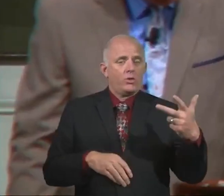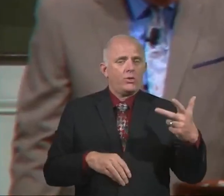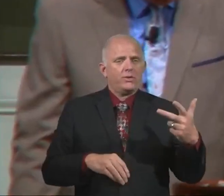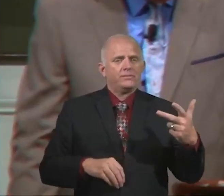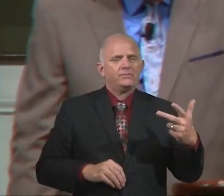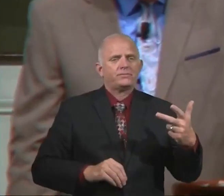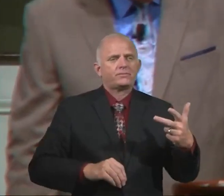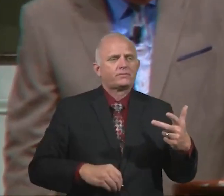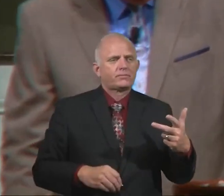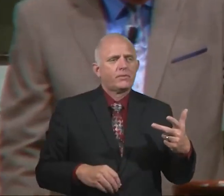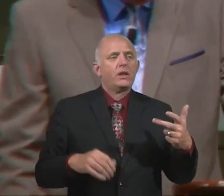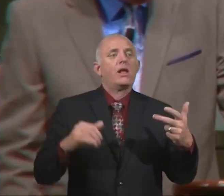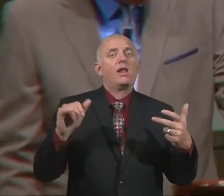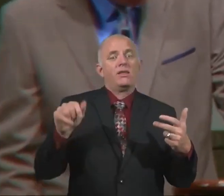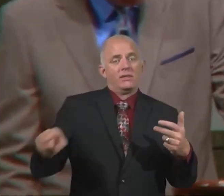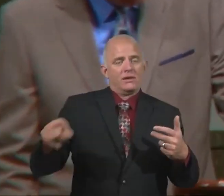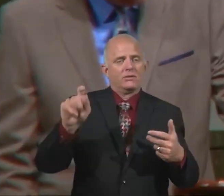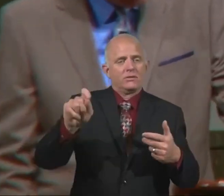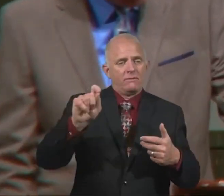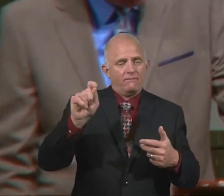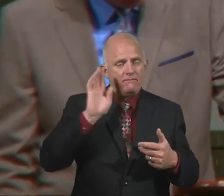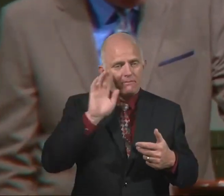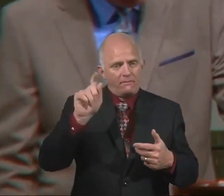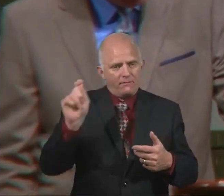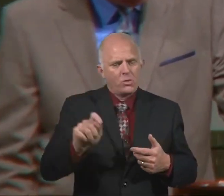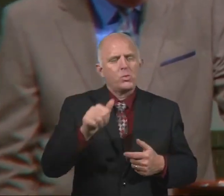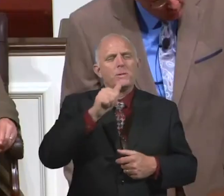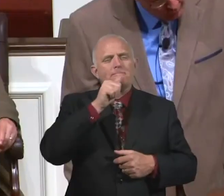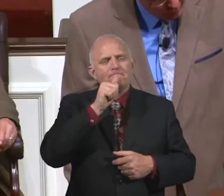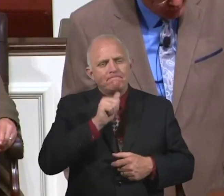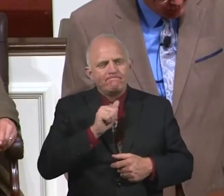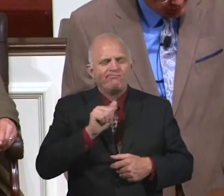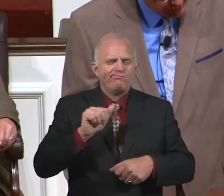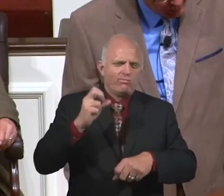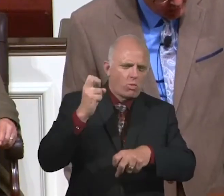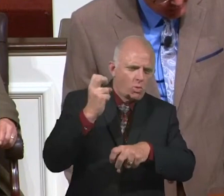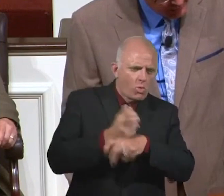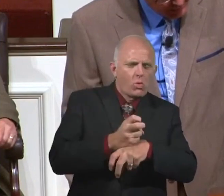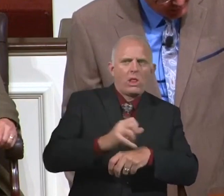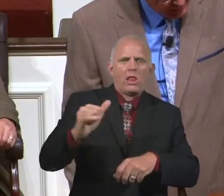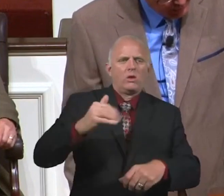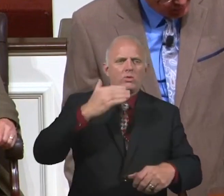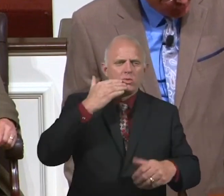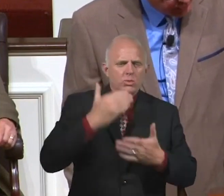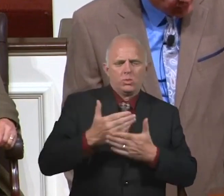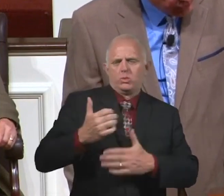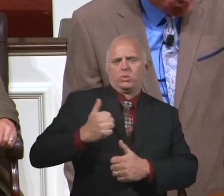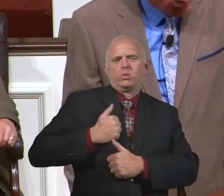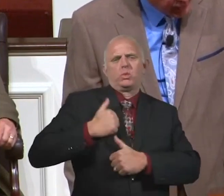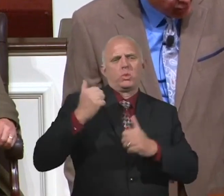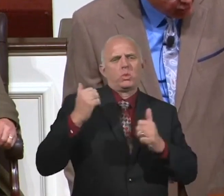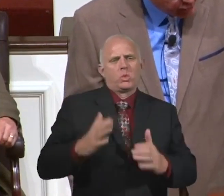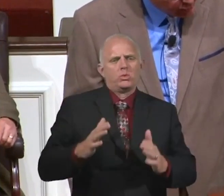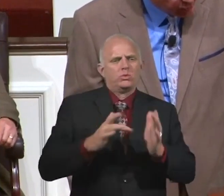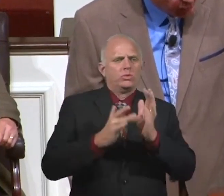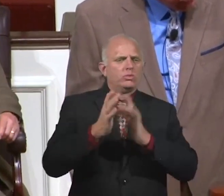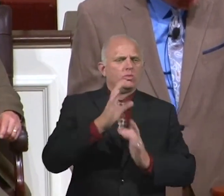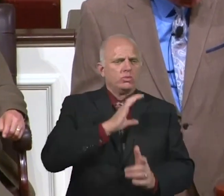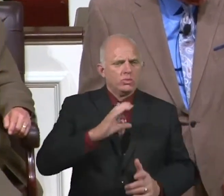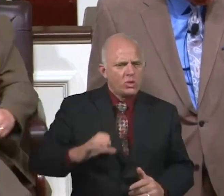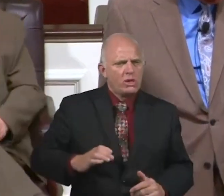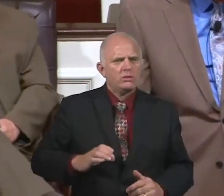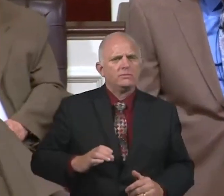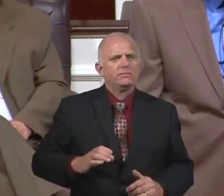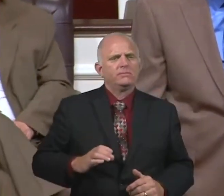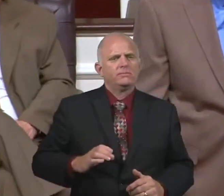Thou therefore endure hardness as a good soldier of Jesus Christ. So you're a teacher, then you're a soldier